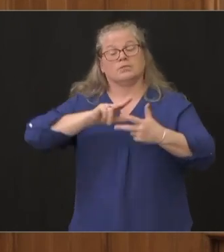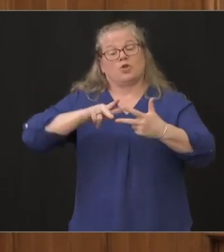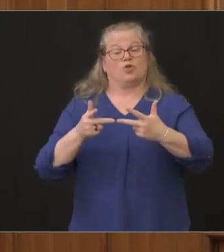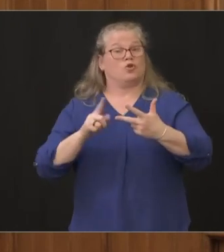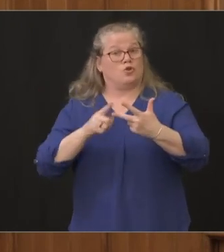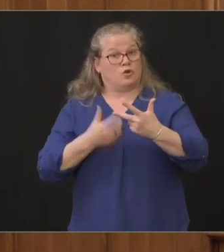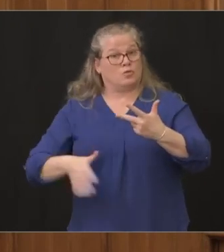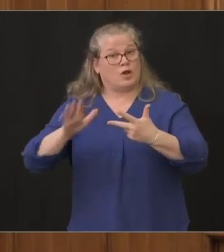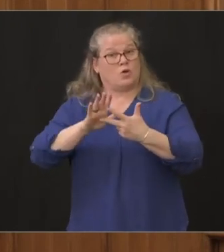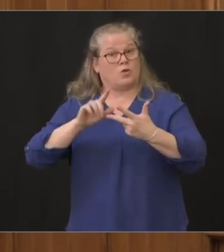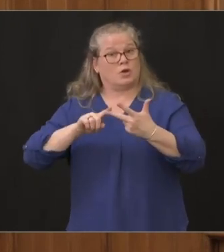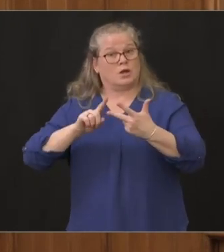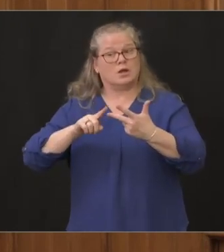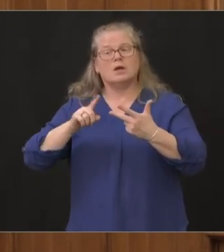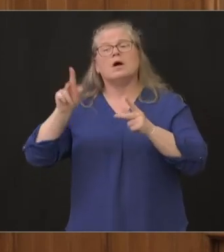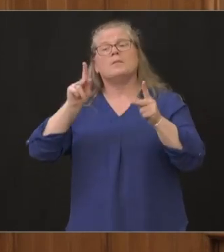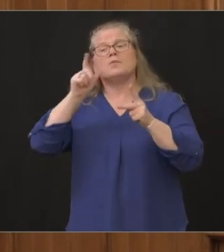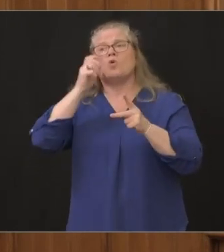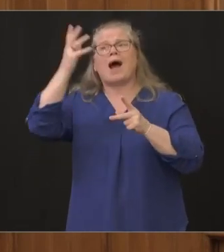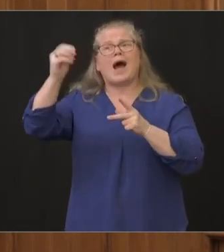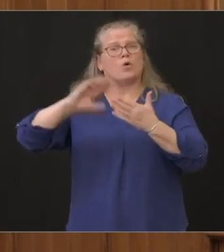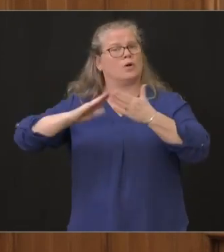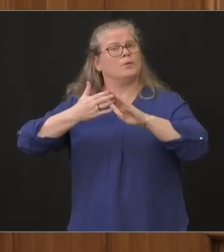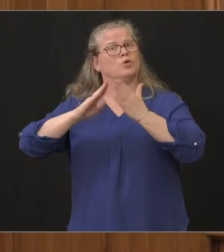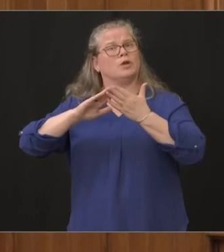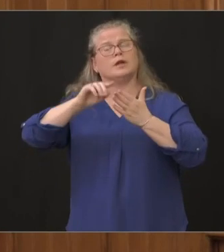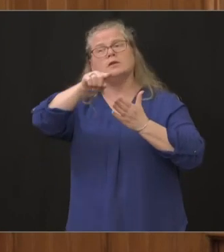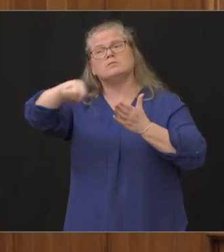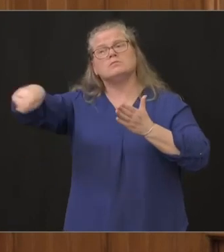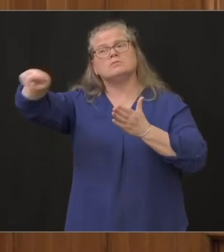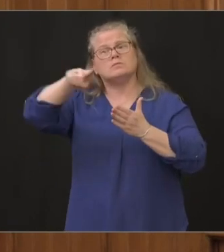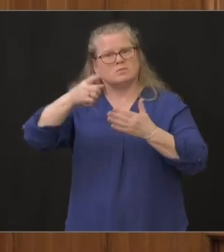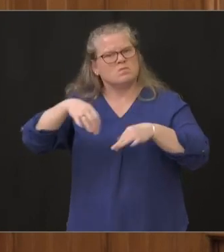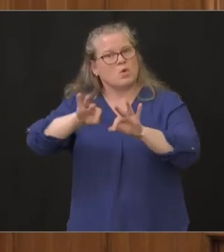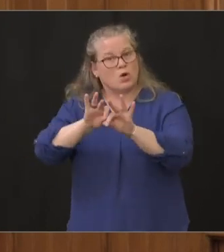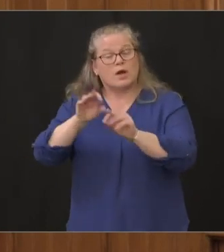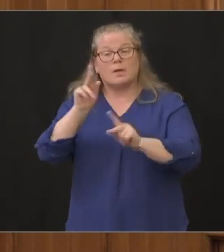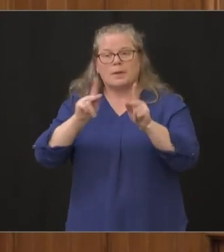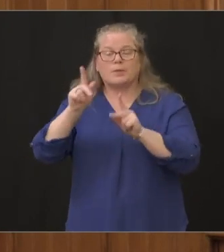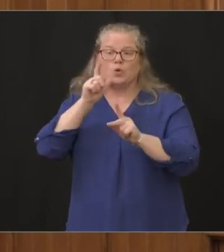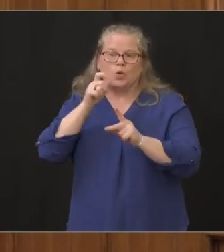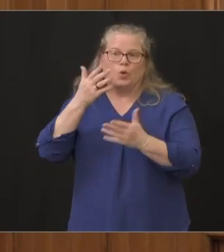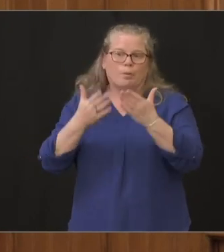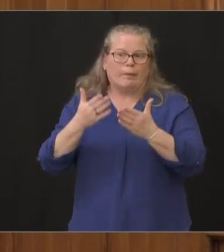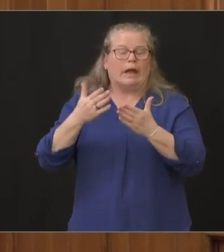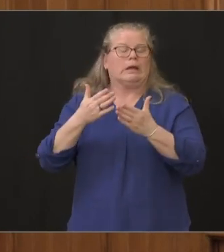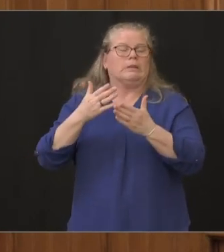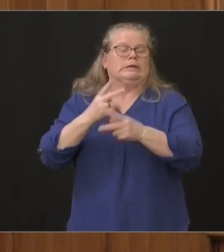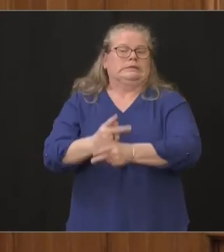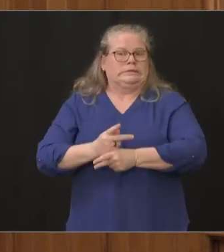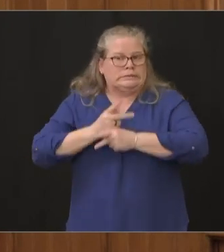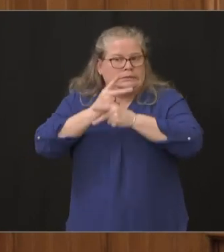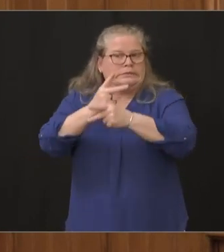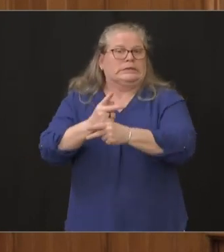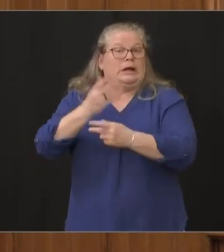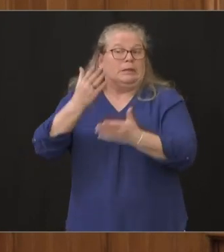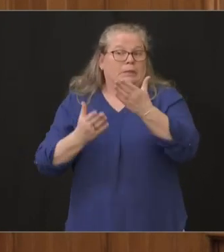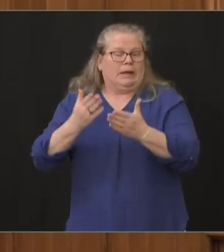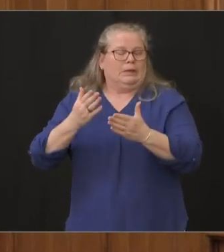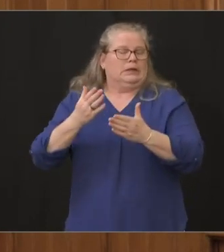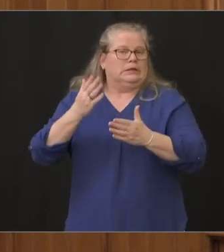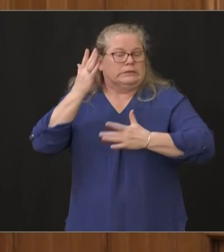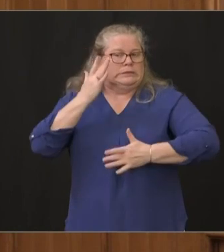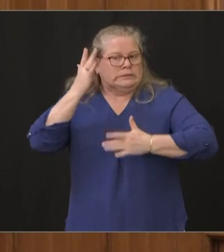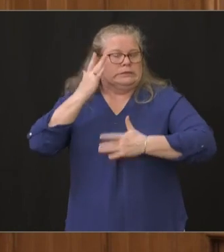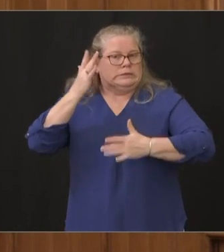how we have testing available to people in the community where it matters most so people who are most vulnerable people who have significant symptoms or exposure